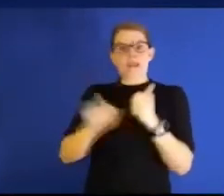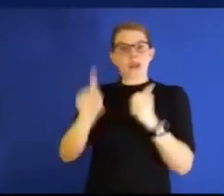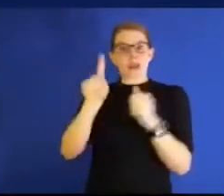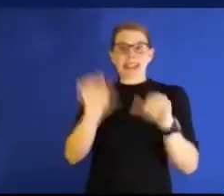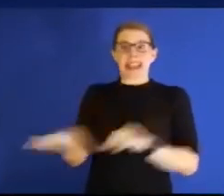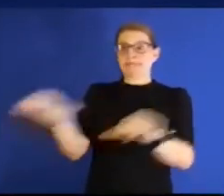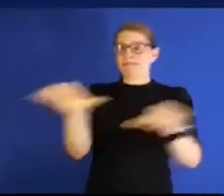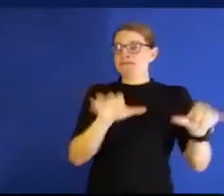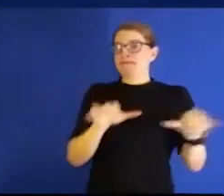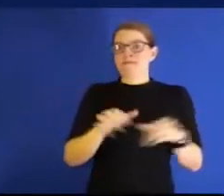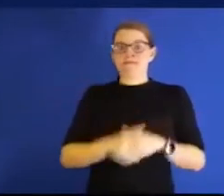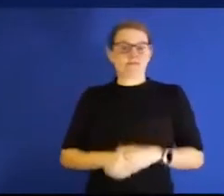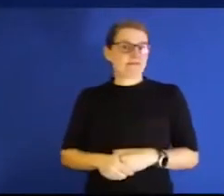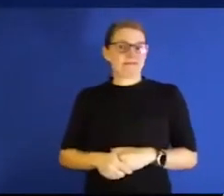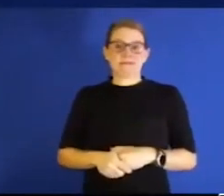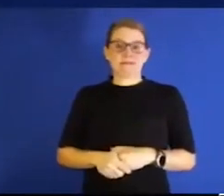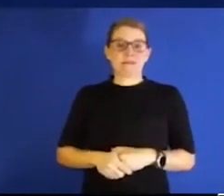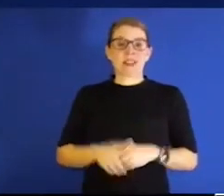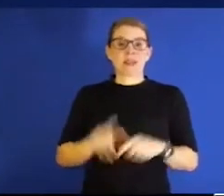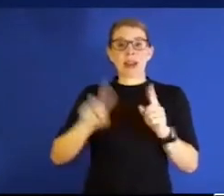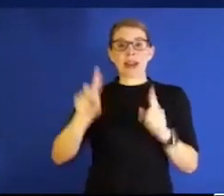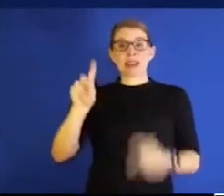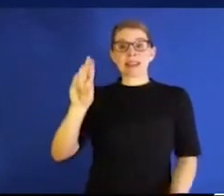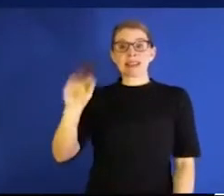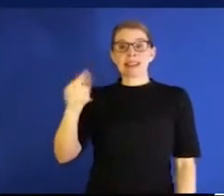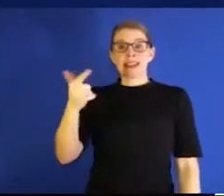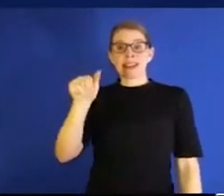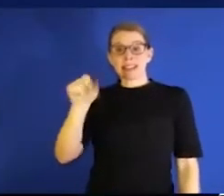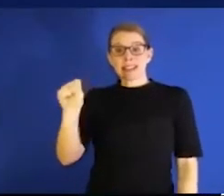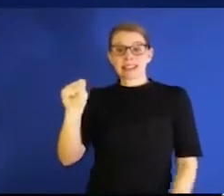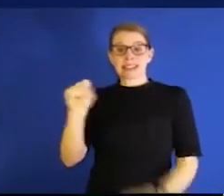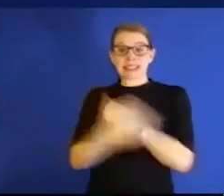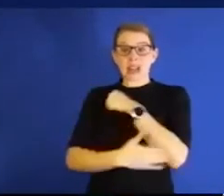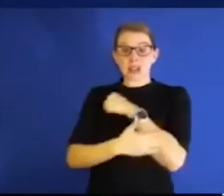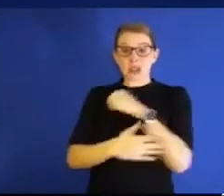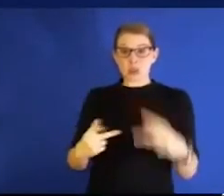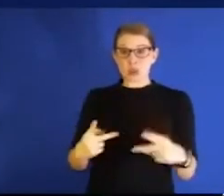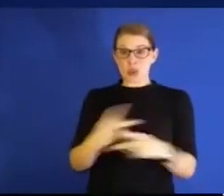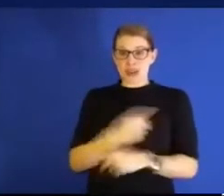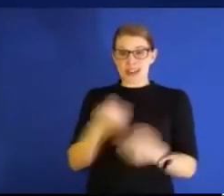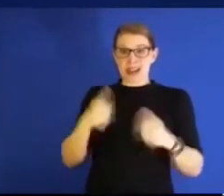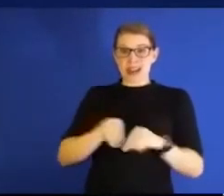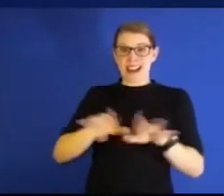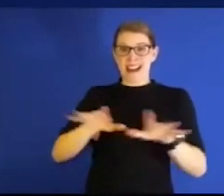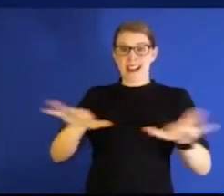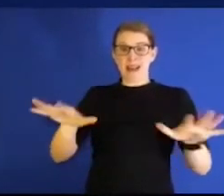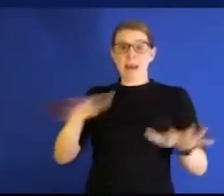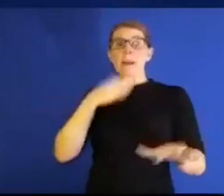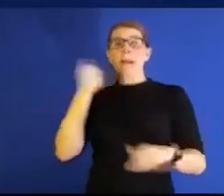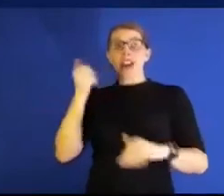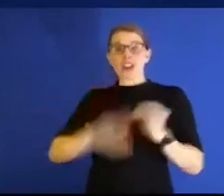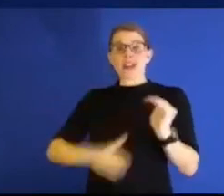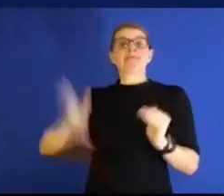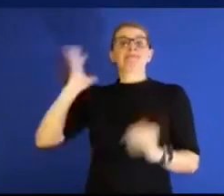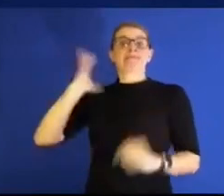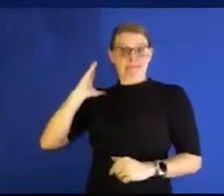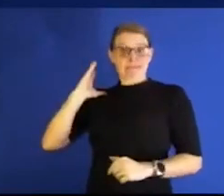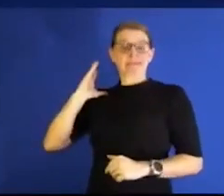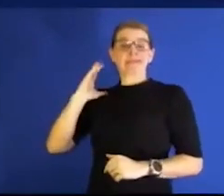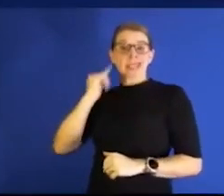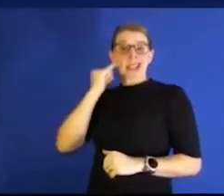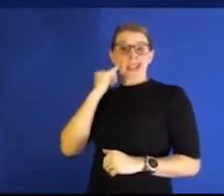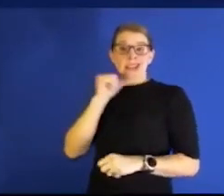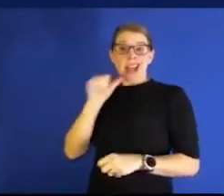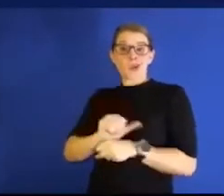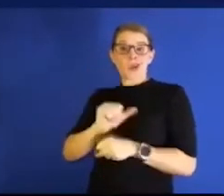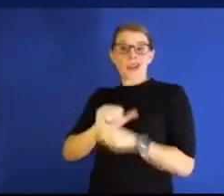But if you look at how Douglas County has fared at the worst sides of this pandemic, it's been better than what they probably would have done had they not been working so closely